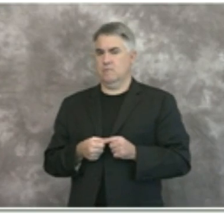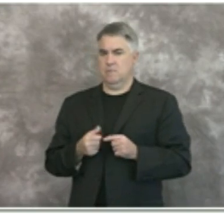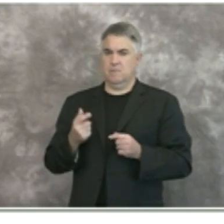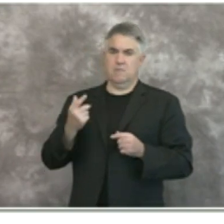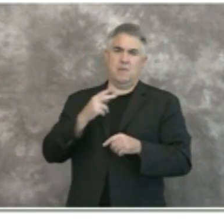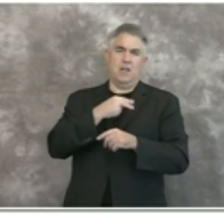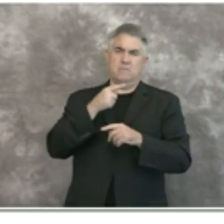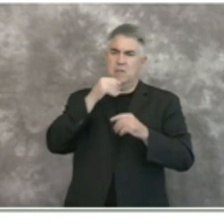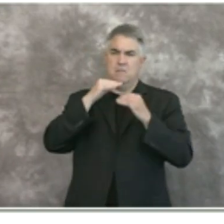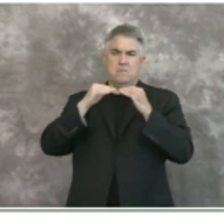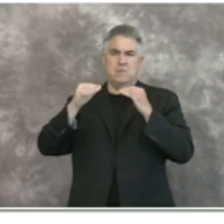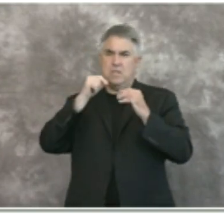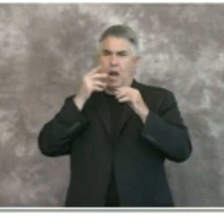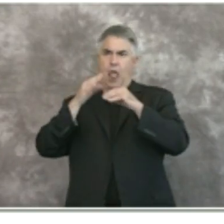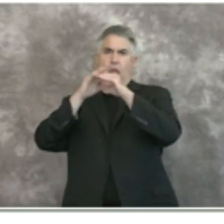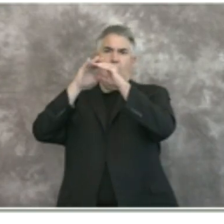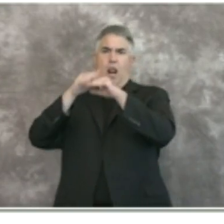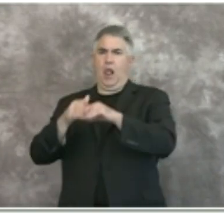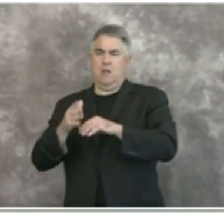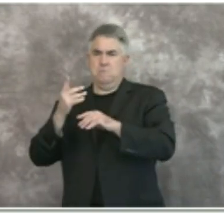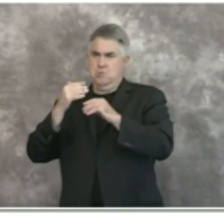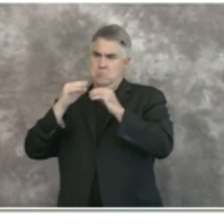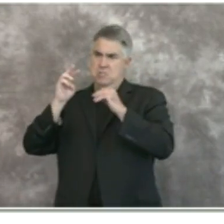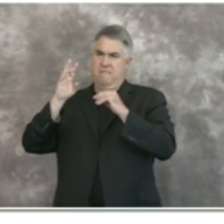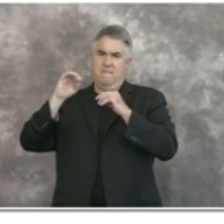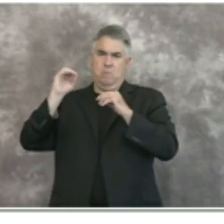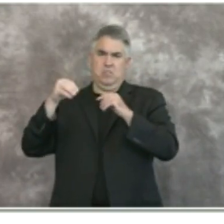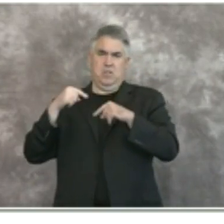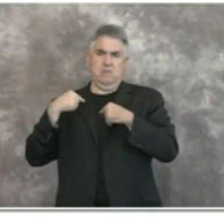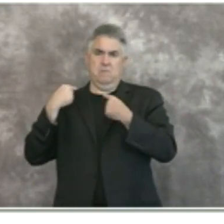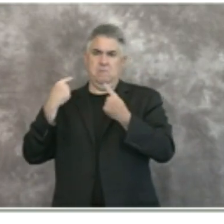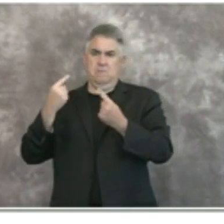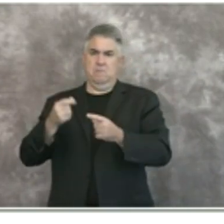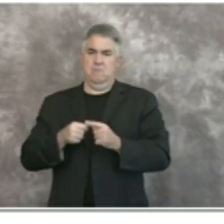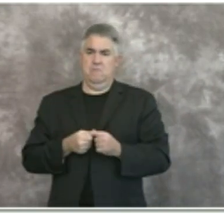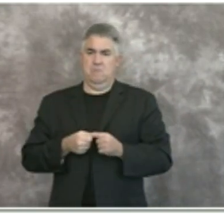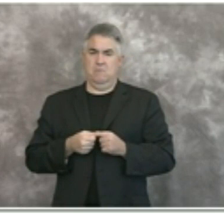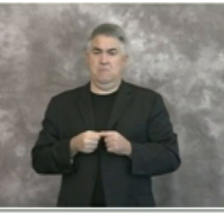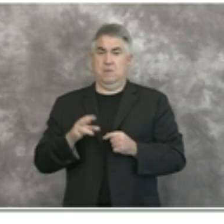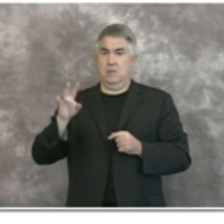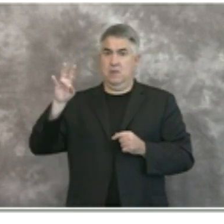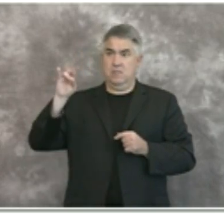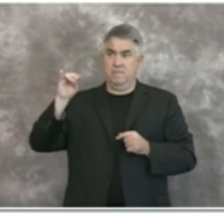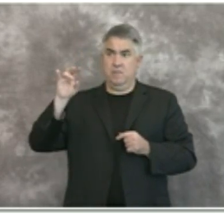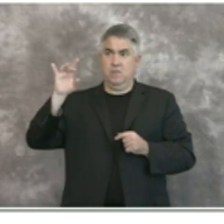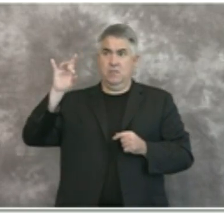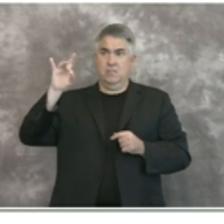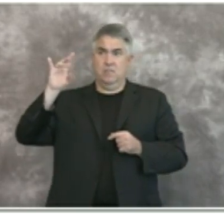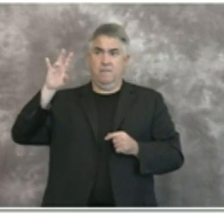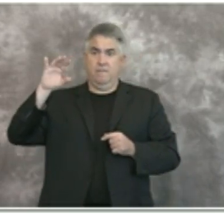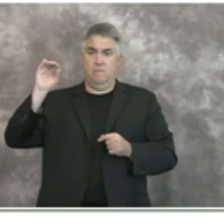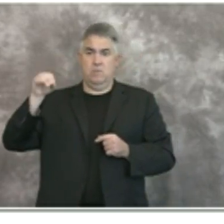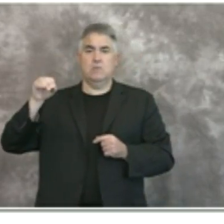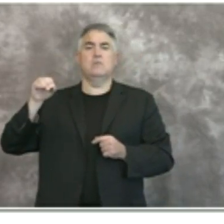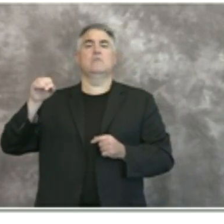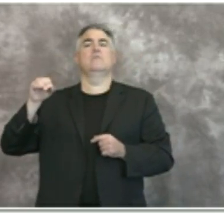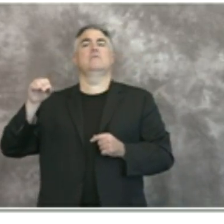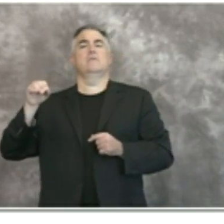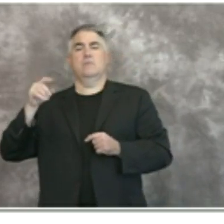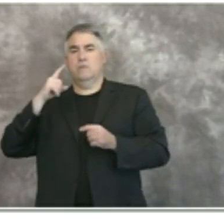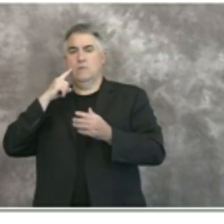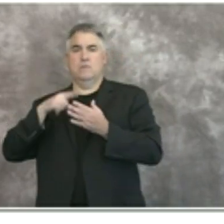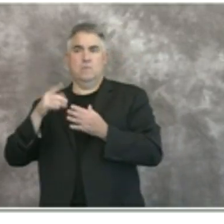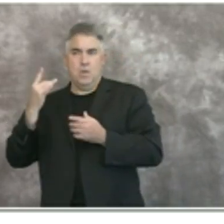being utilized if we started going up to 70 or 75 percent we would be concerned and would start uh